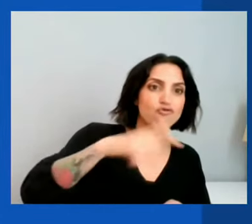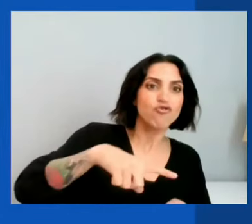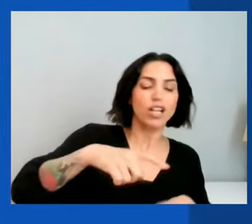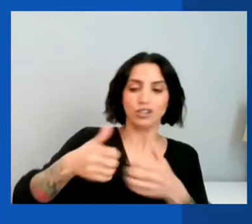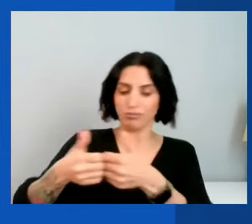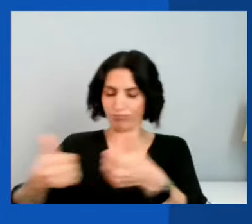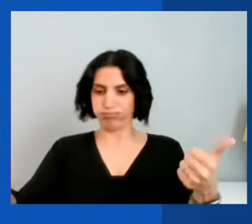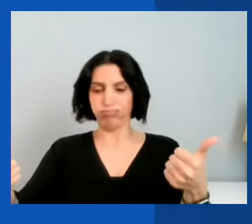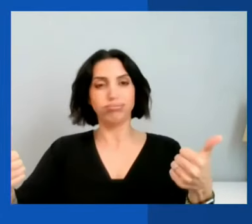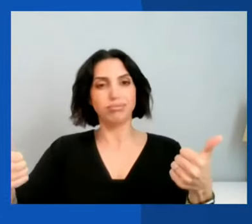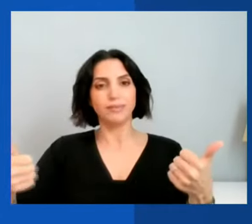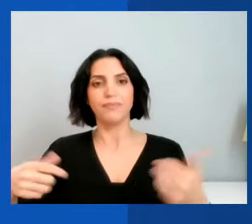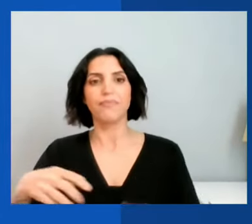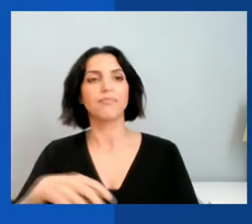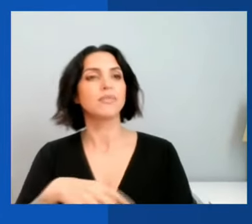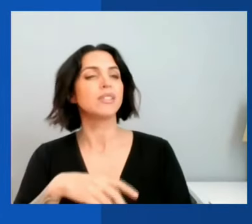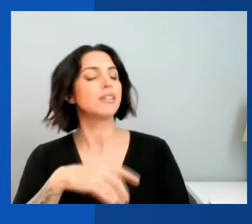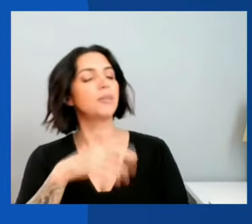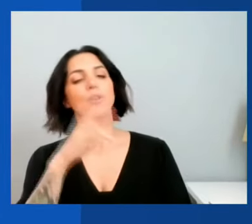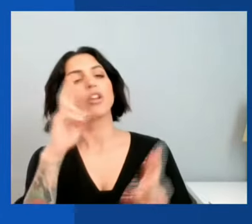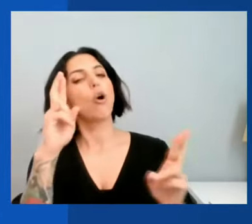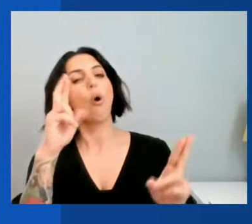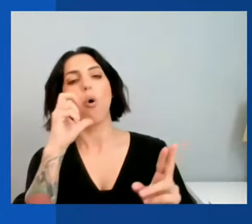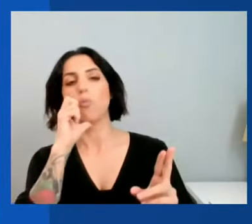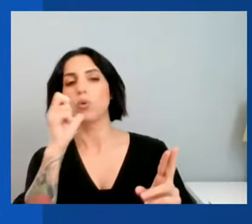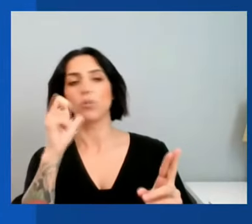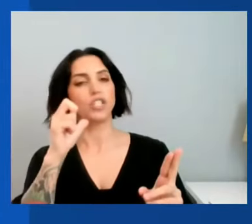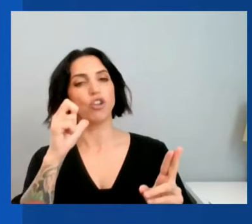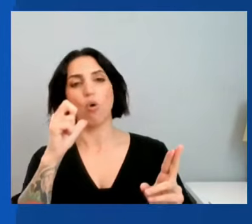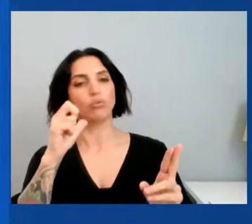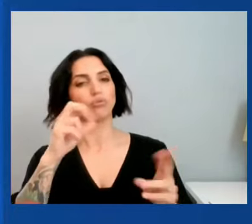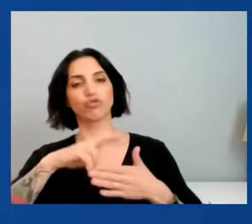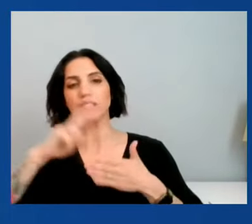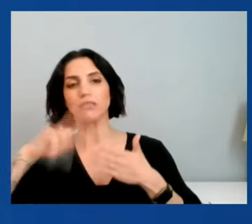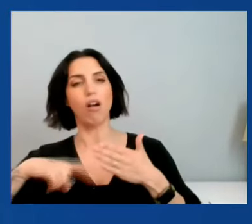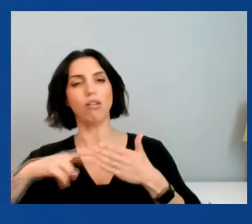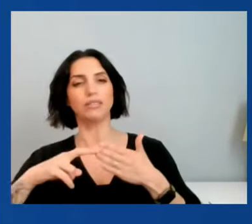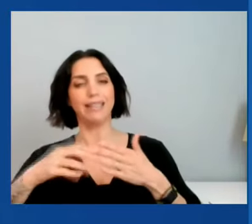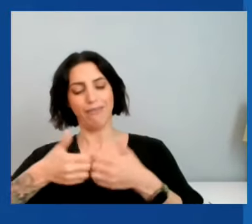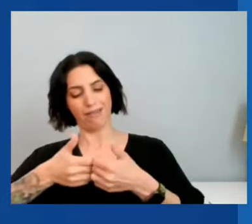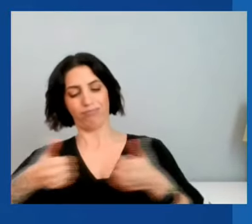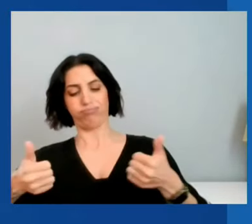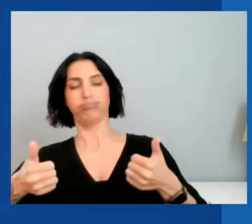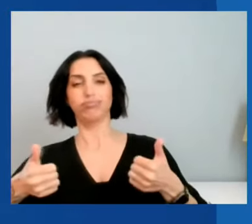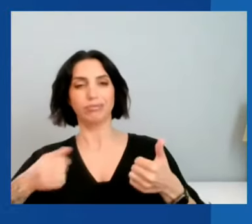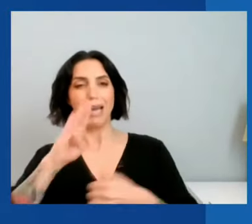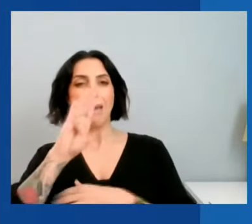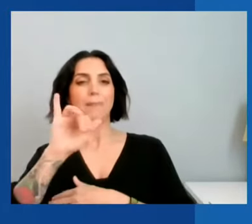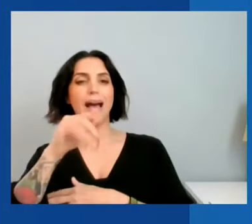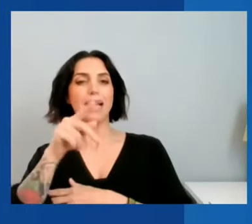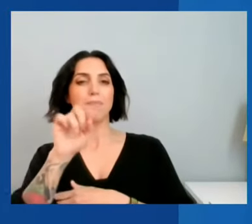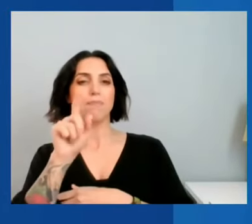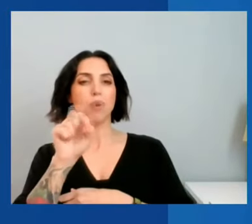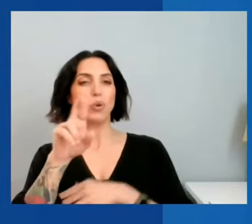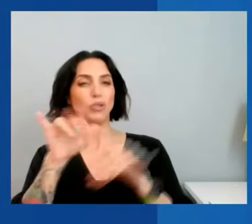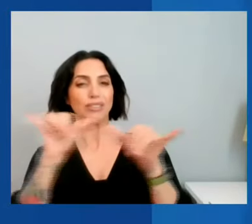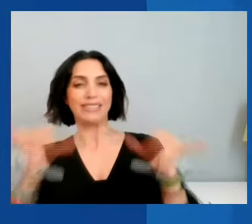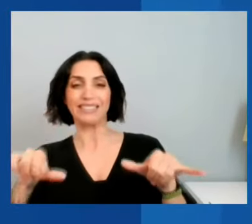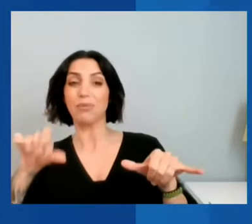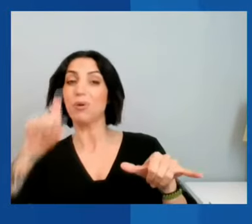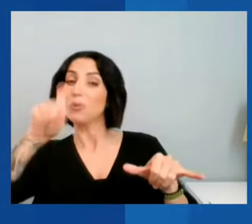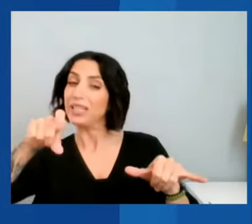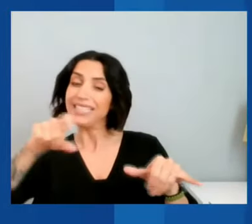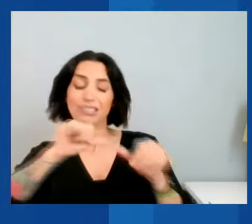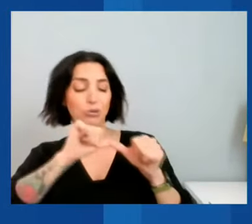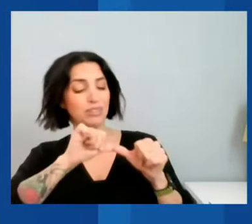up with a bipolar system. And I think we need to work very hard and to work with China to